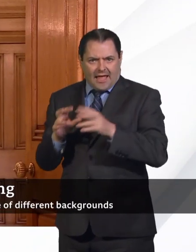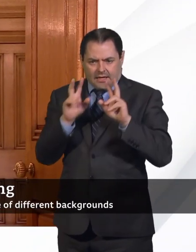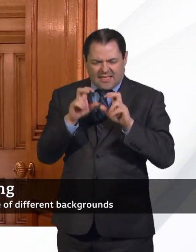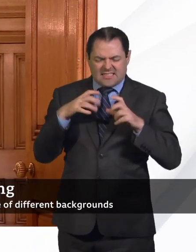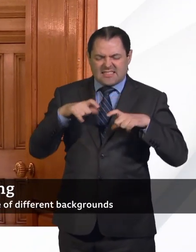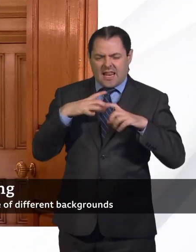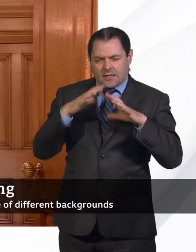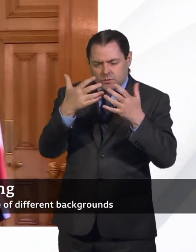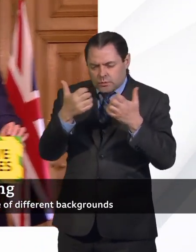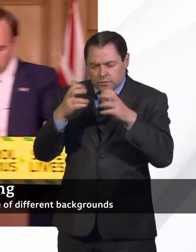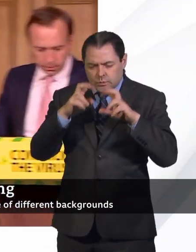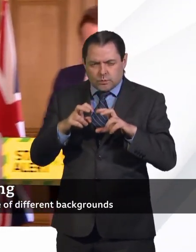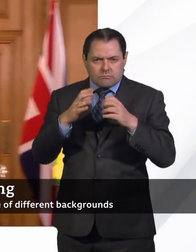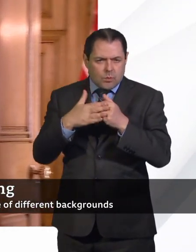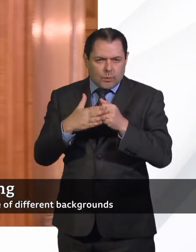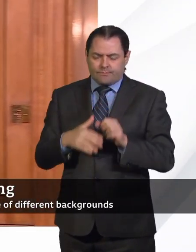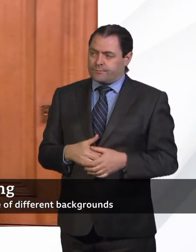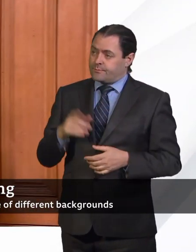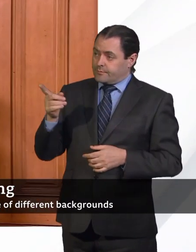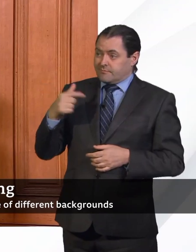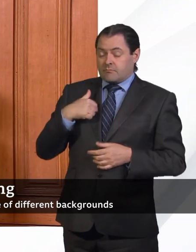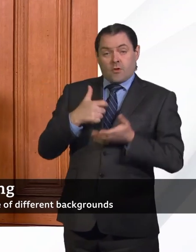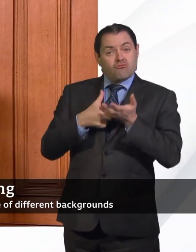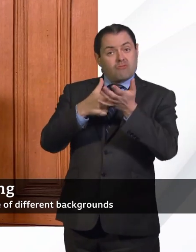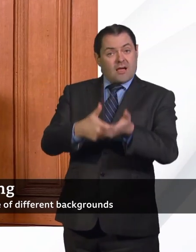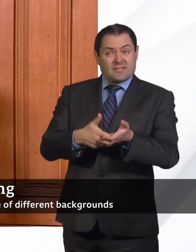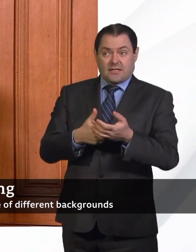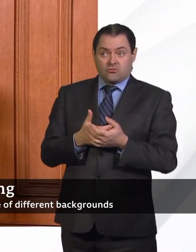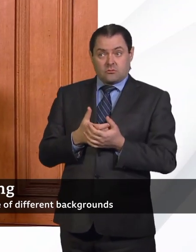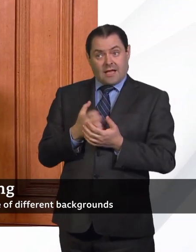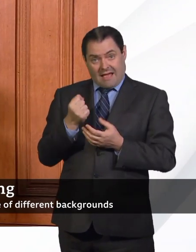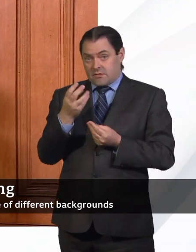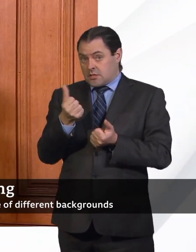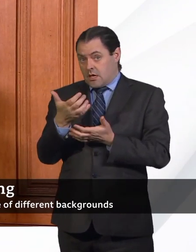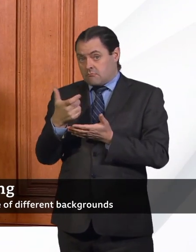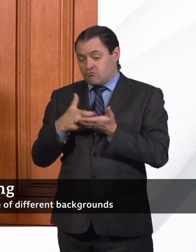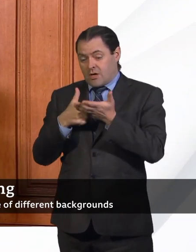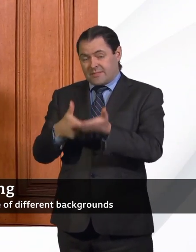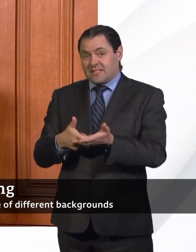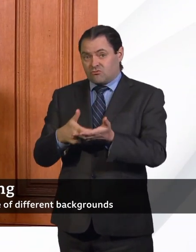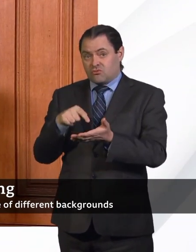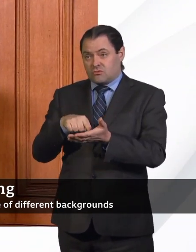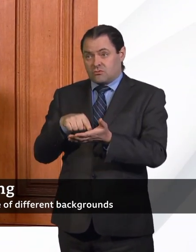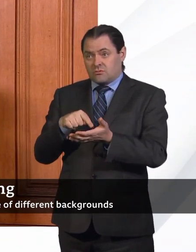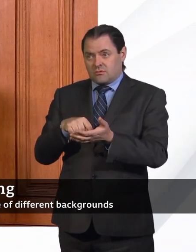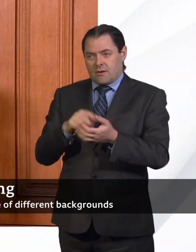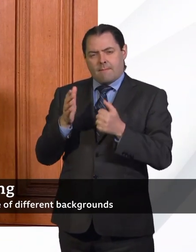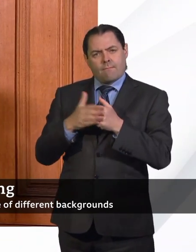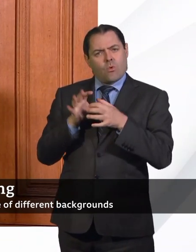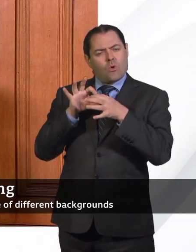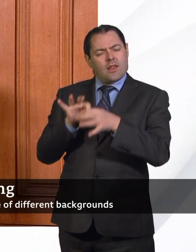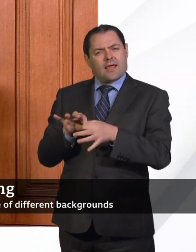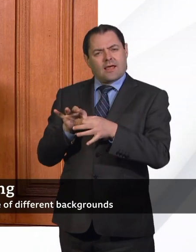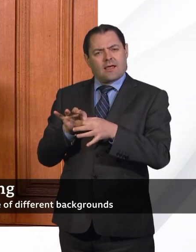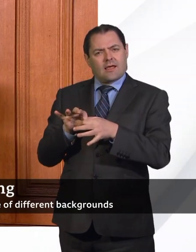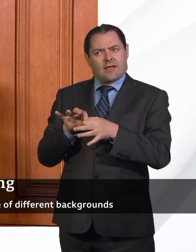John? Well, yes, thank you. I mean, I think the recommendations are – there are recommendations there, but perhaps they're more to do with the fact